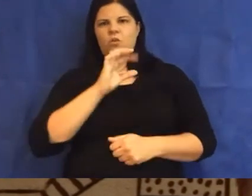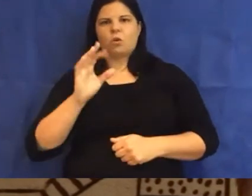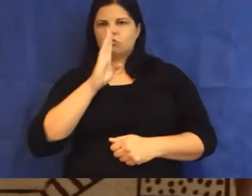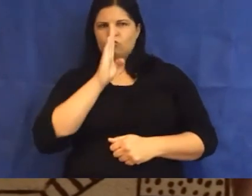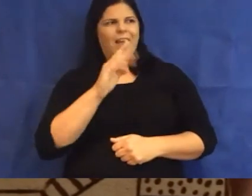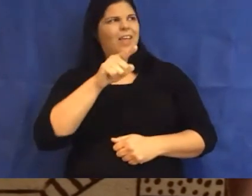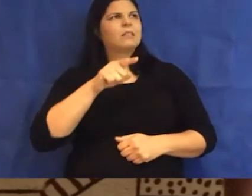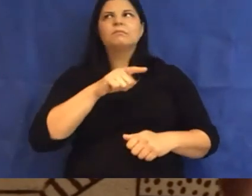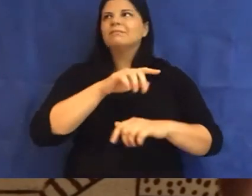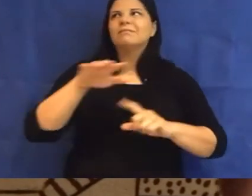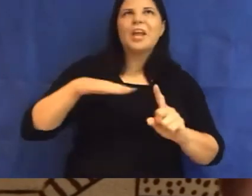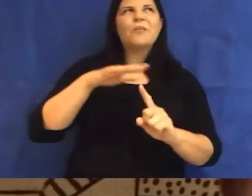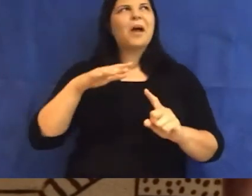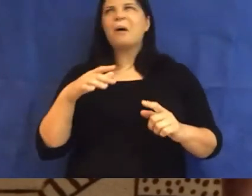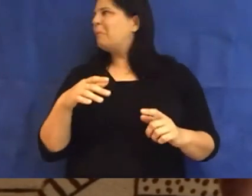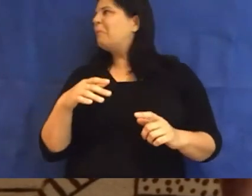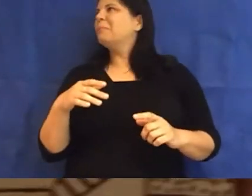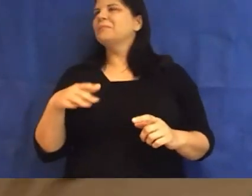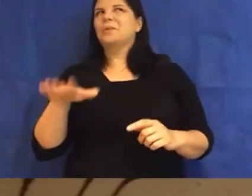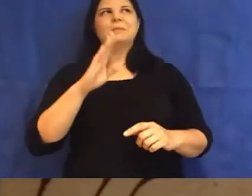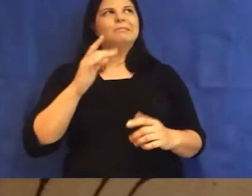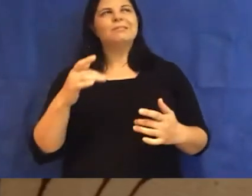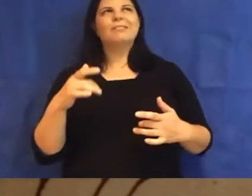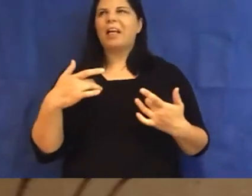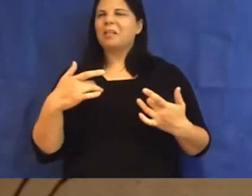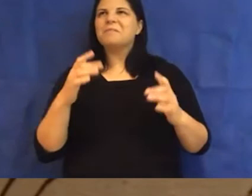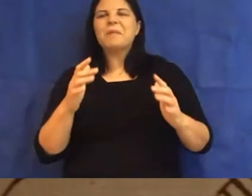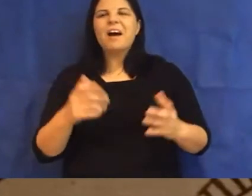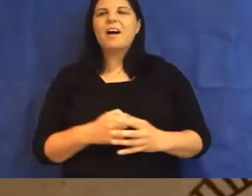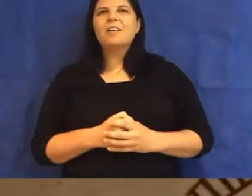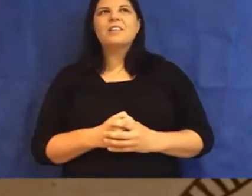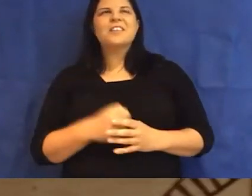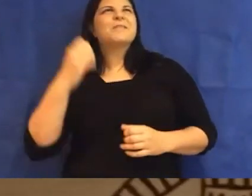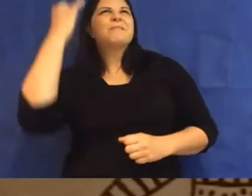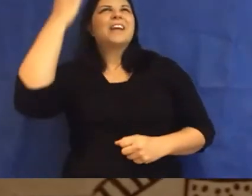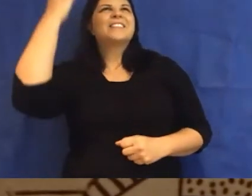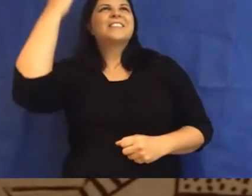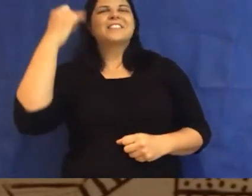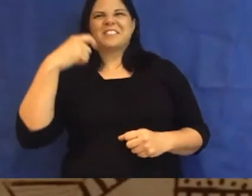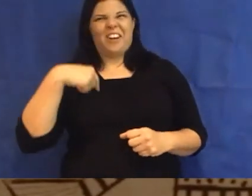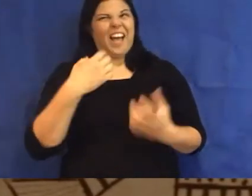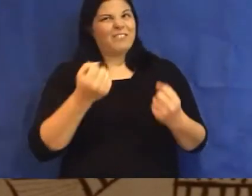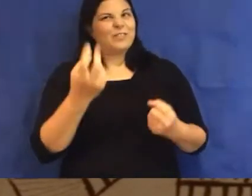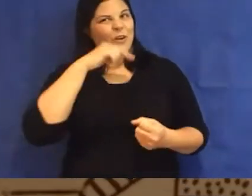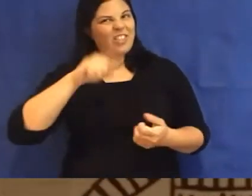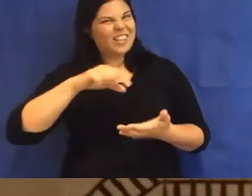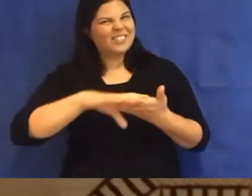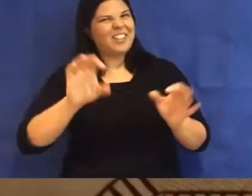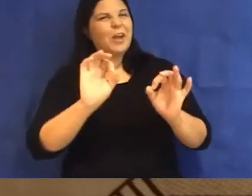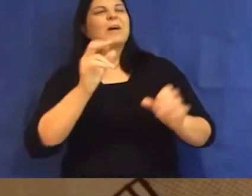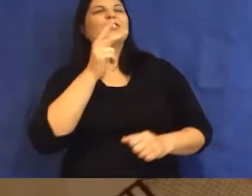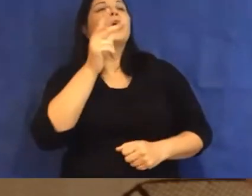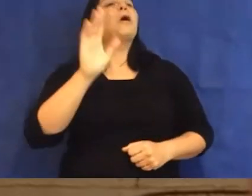and playing with this imaginary money, like, poetic imagery that I'd never be able to, like, you know, that obviously I'd never be able